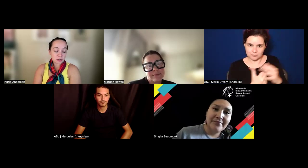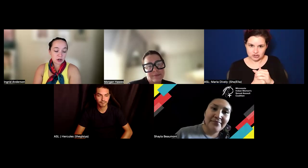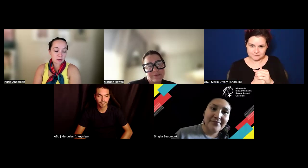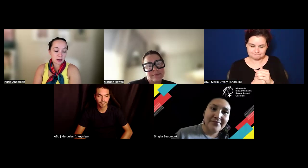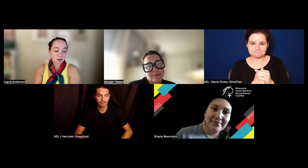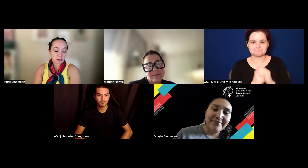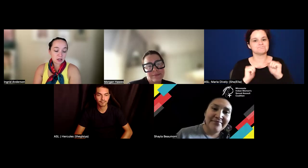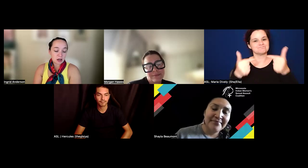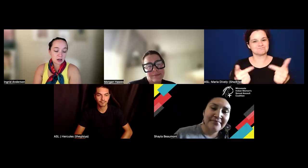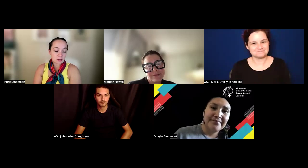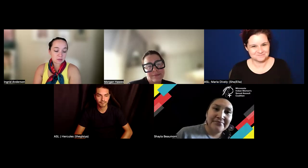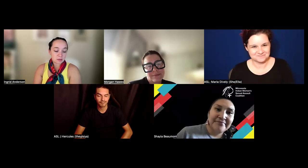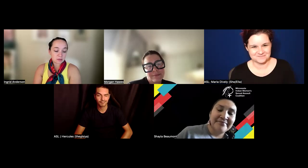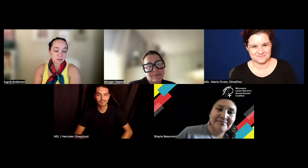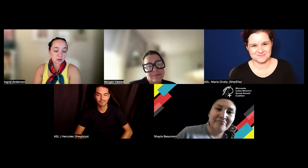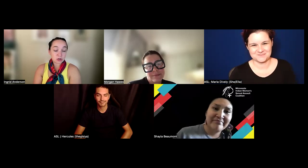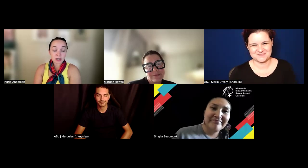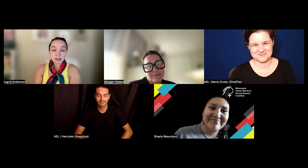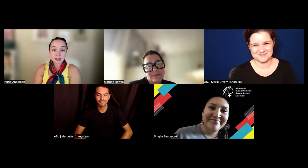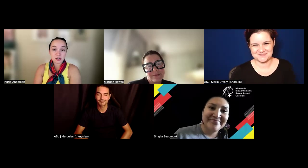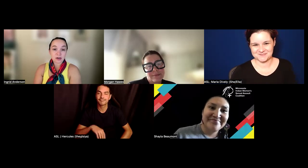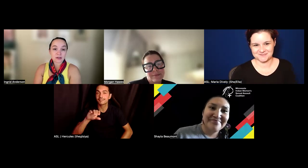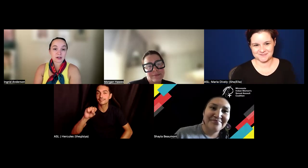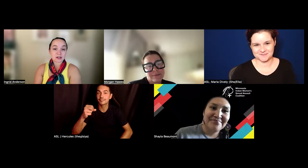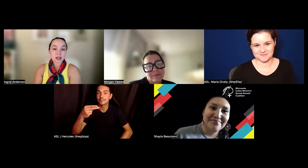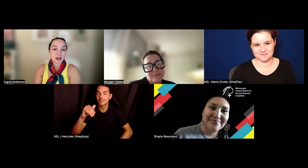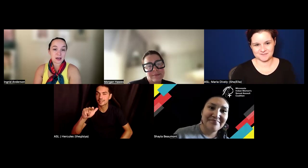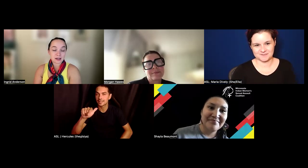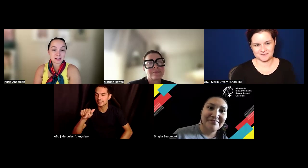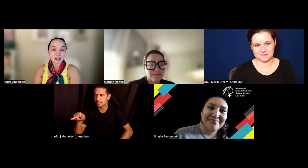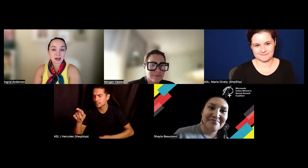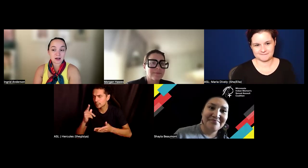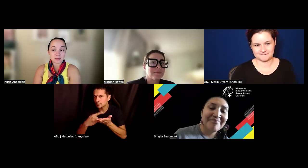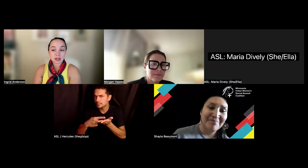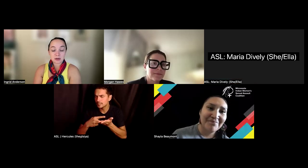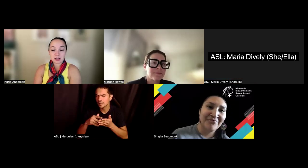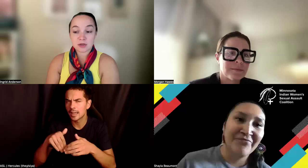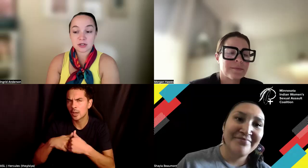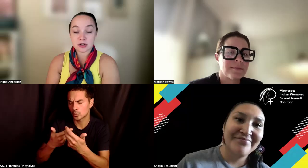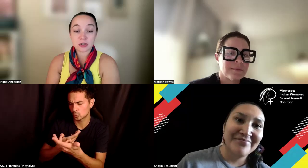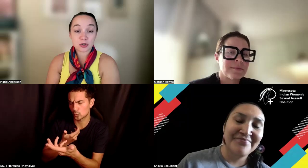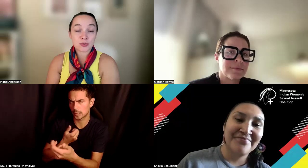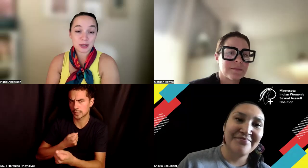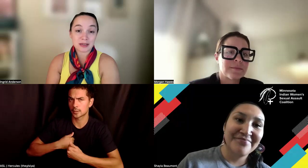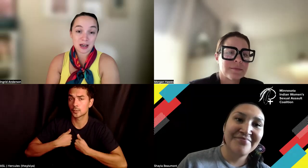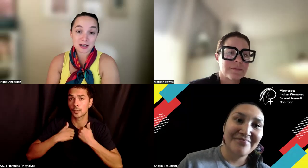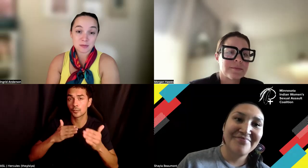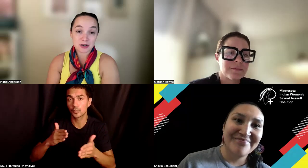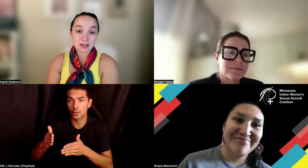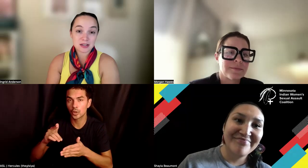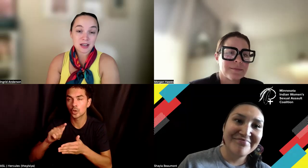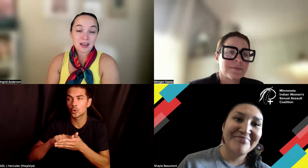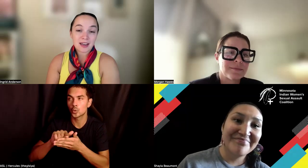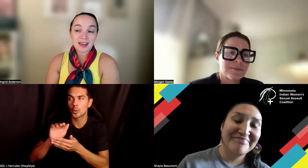also heard you talk about, um, you know, trusting survivors and, um, the communities we serve to be the